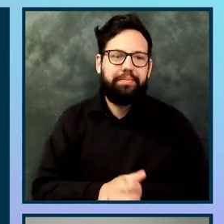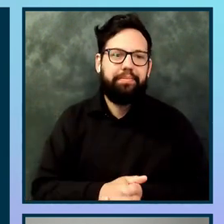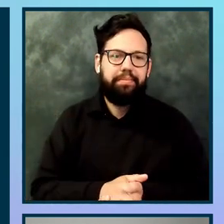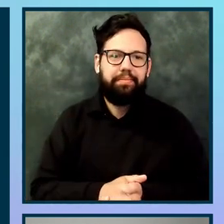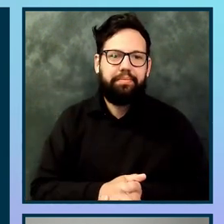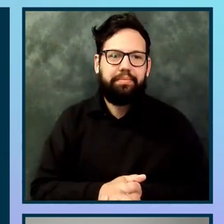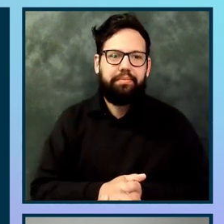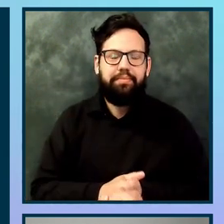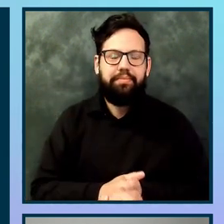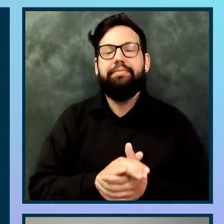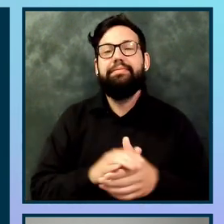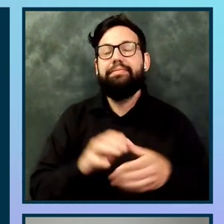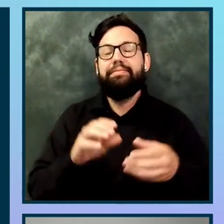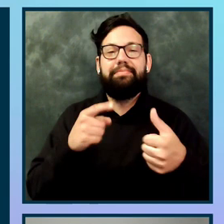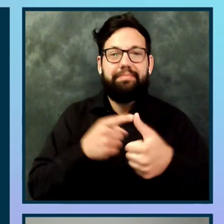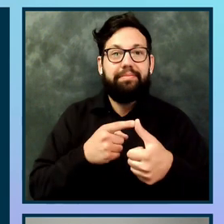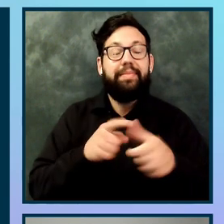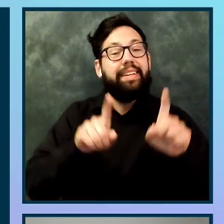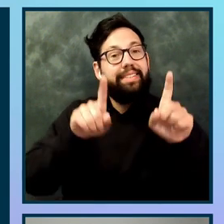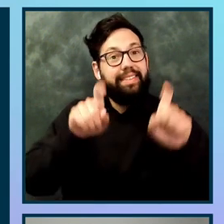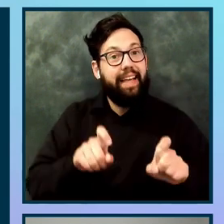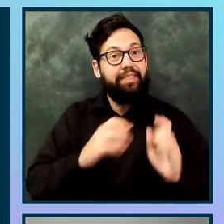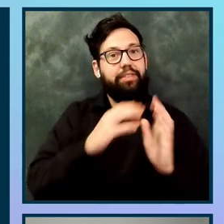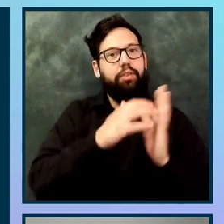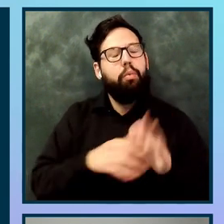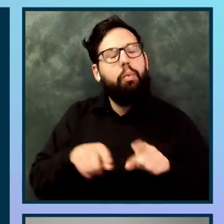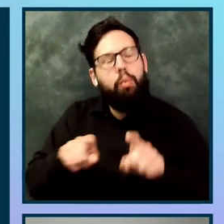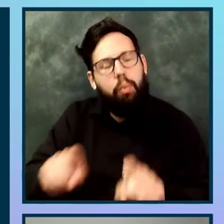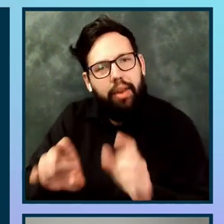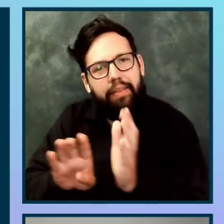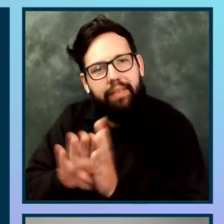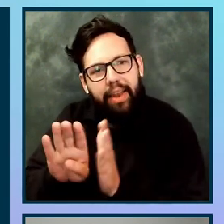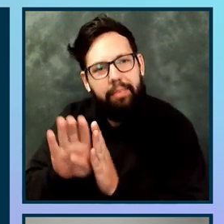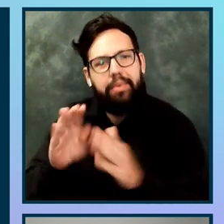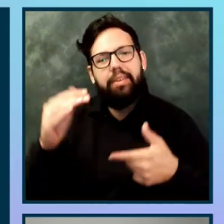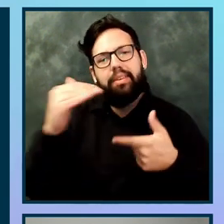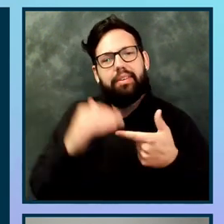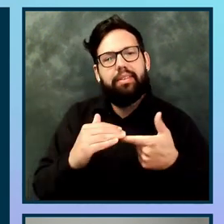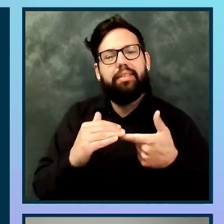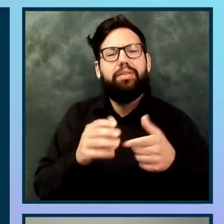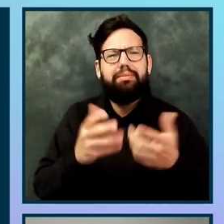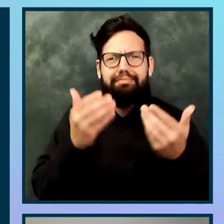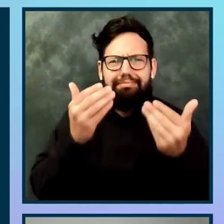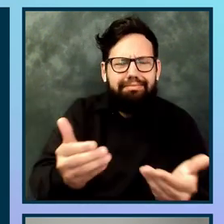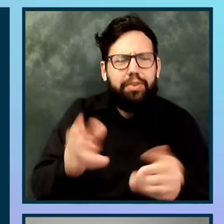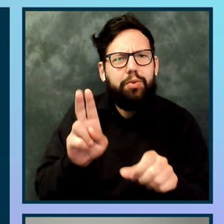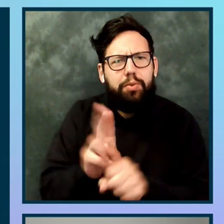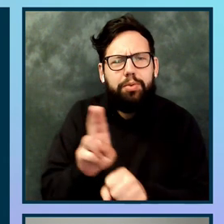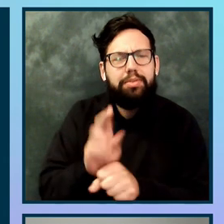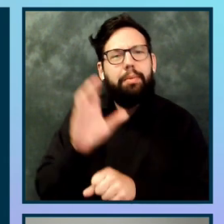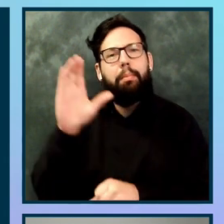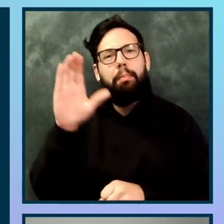test your code while you develop. Use the browser development tools. are very powerful. If you